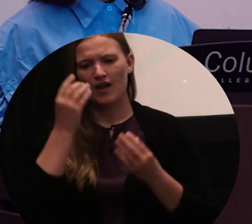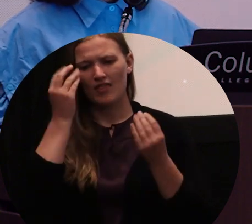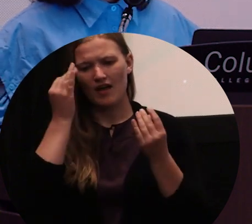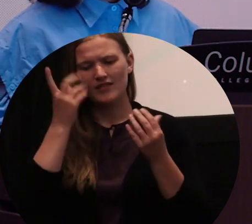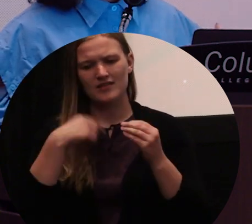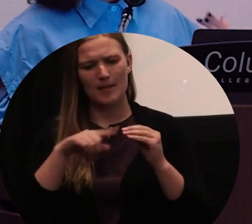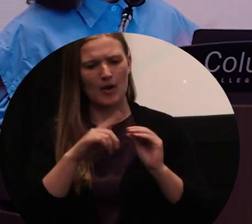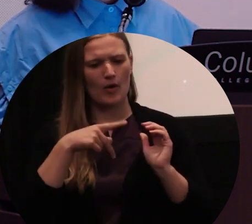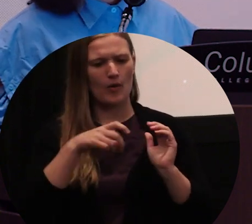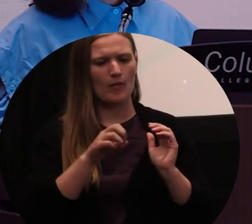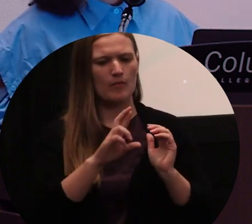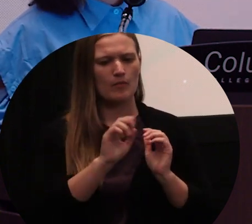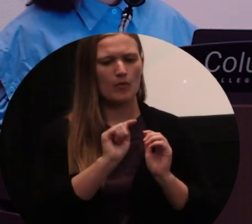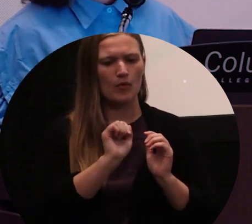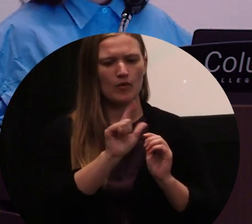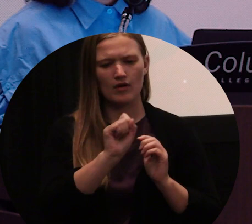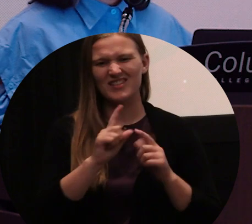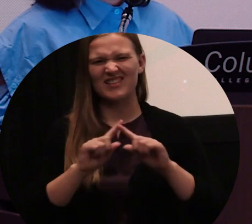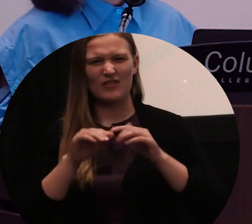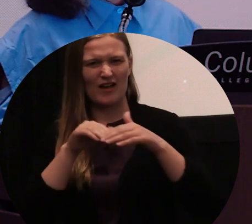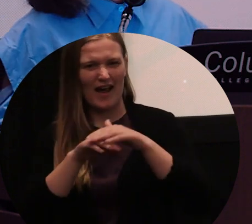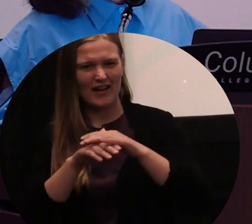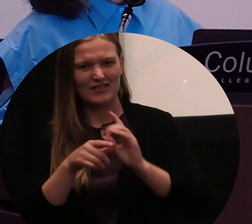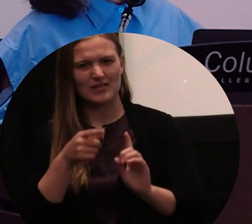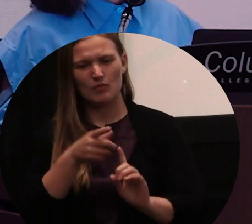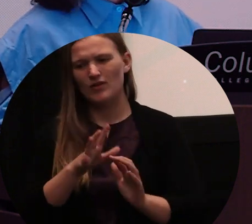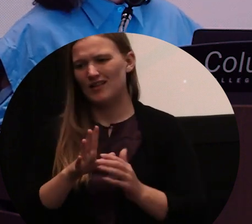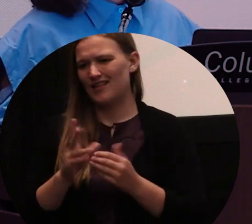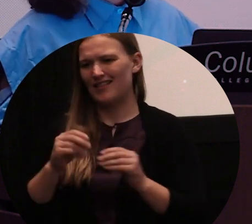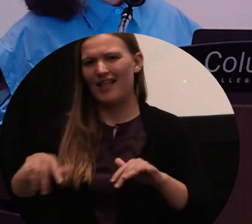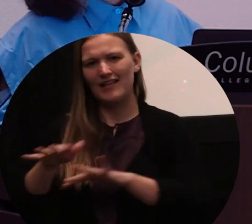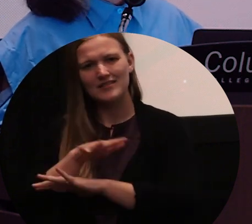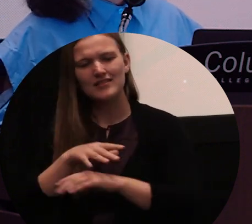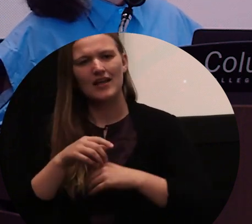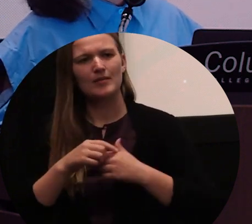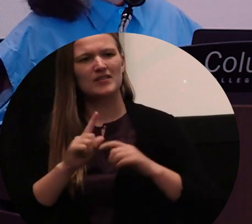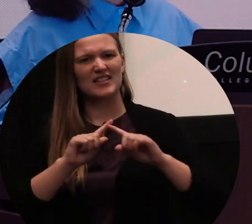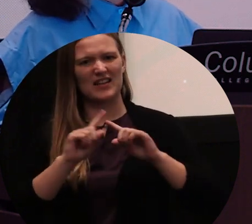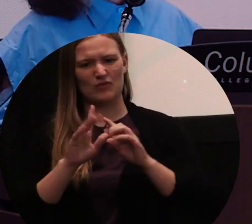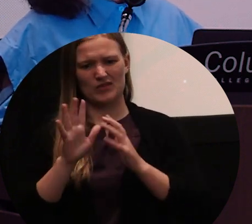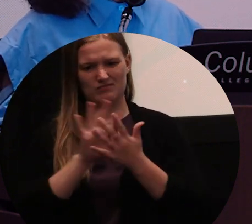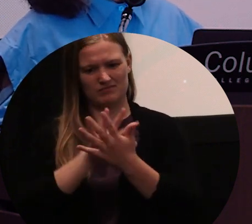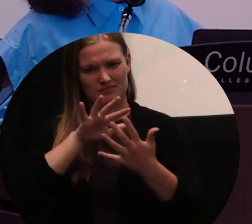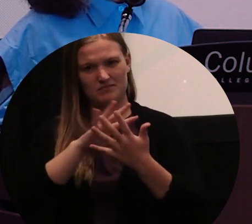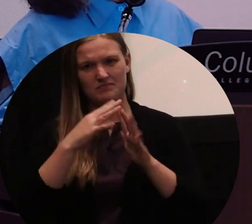of portals, of different access points, of landscape, and different dimensions. And so